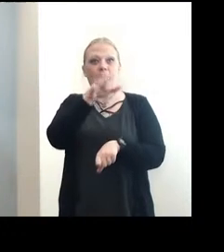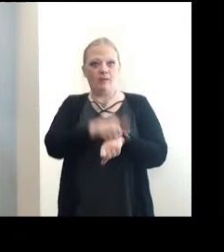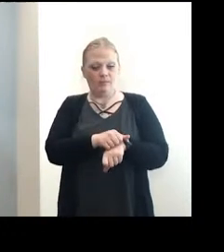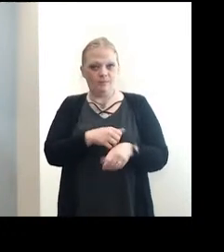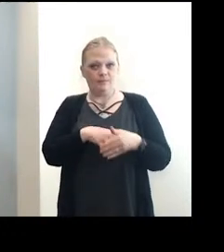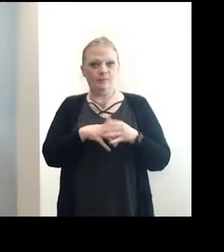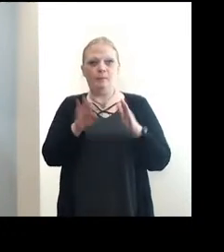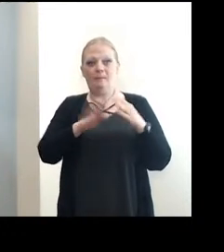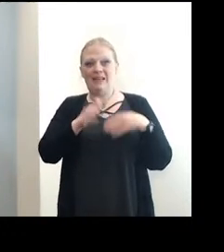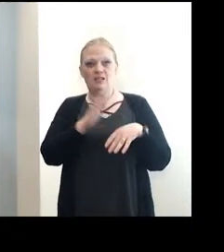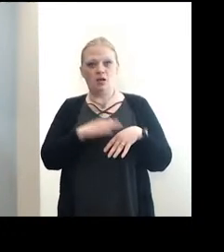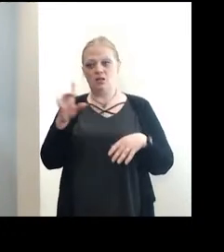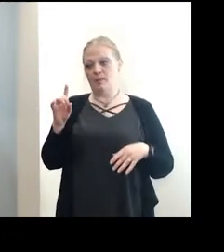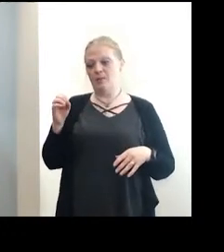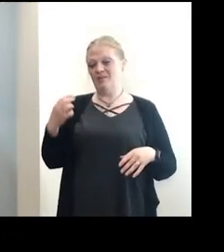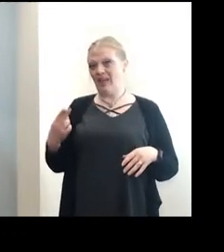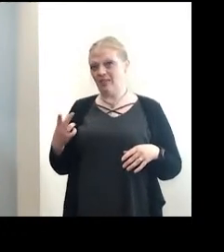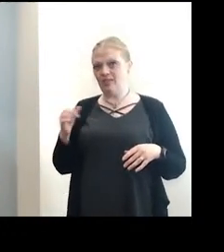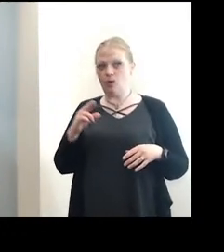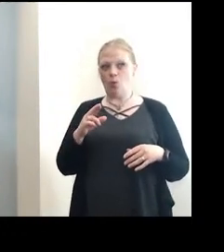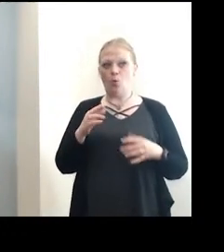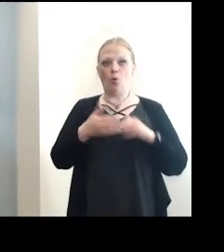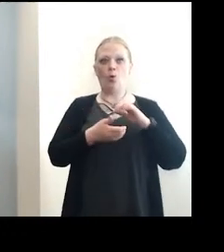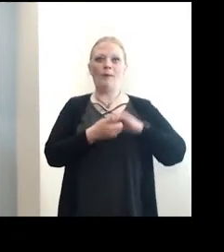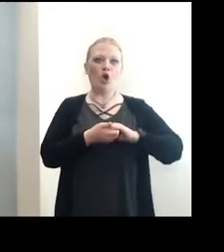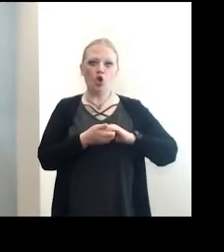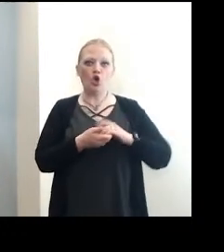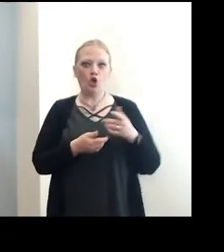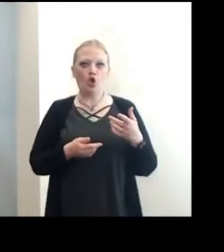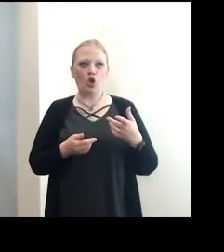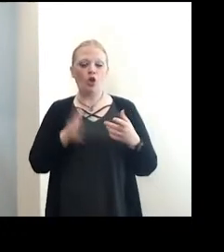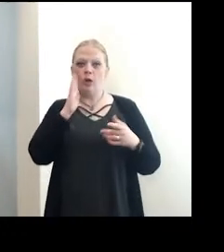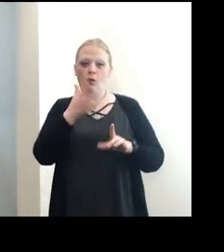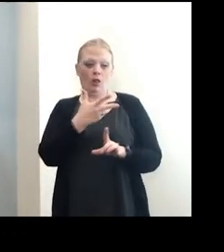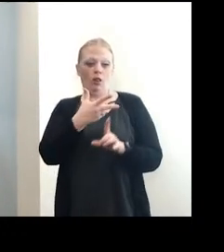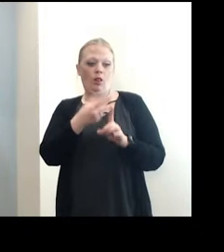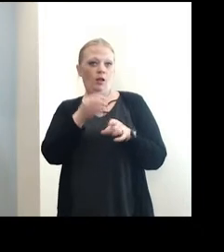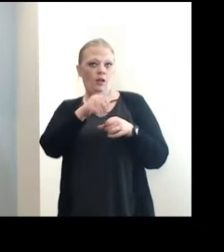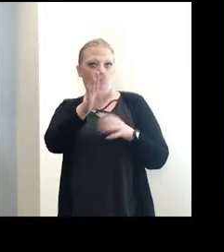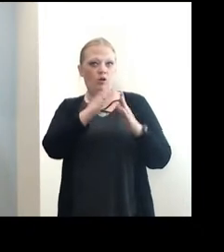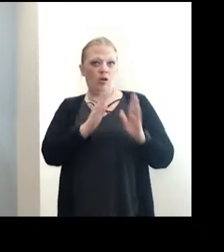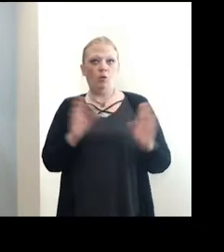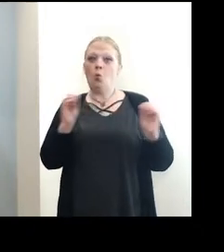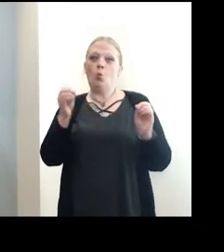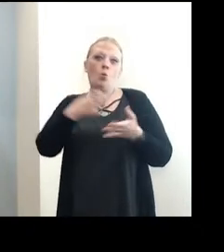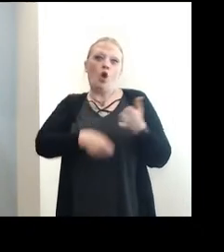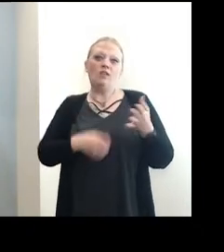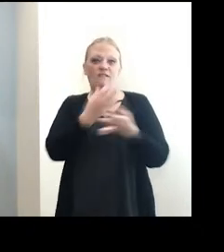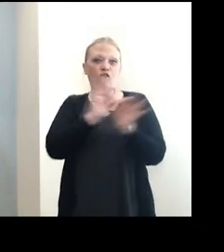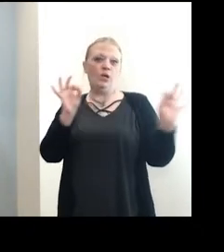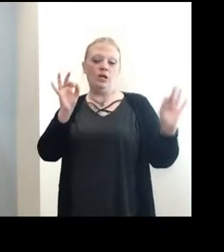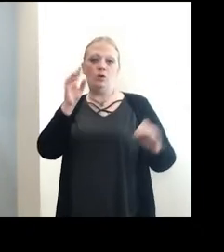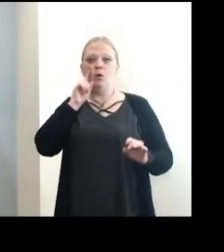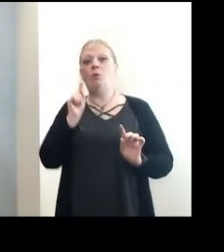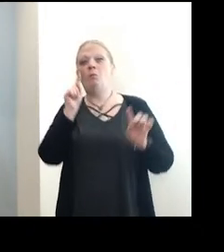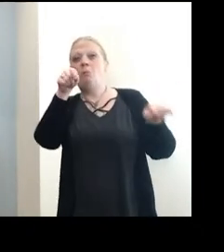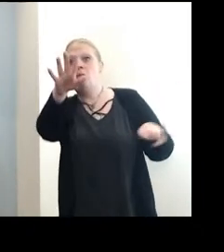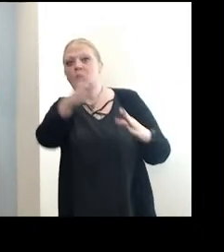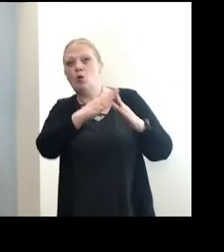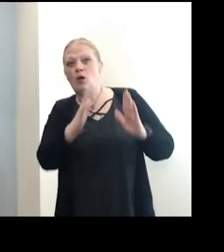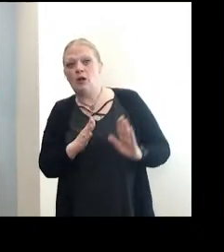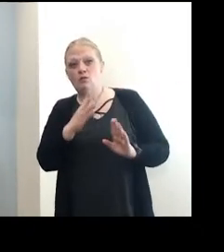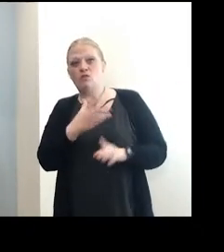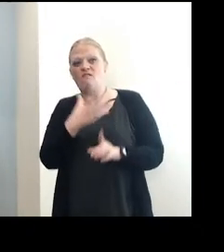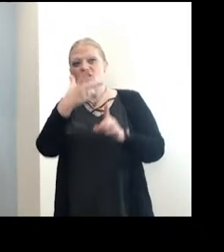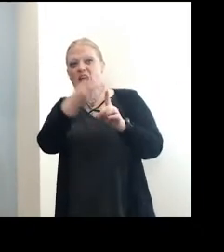based on whether it's the Erie County Department of Health or one of our partners who will do it in your home. And there's no cost to it. We'll come straight to your house to vaccinate you